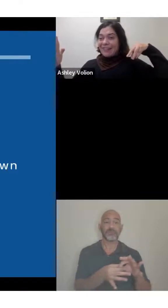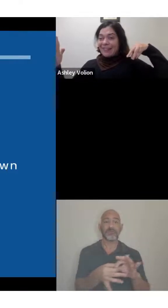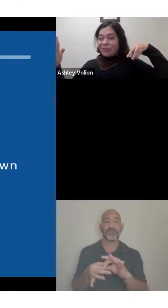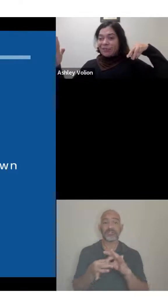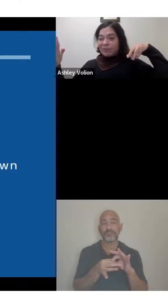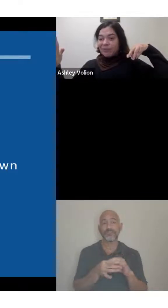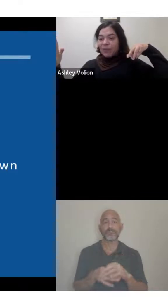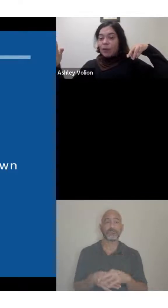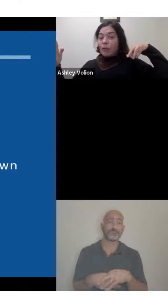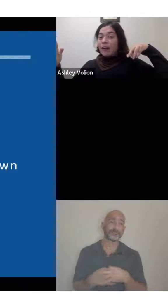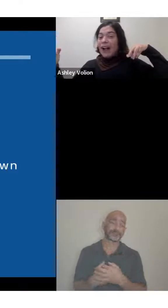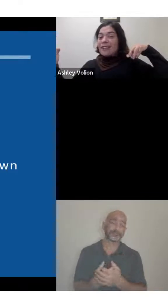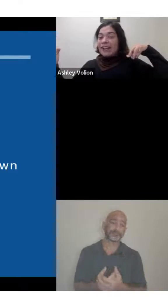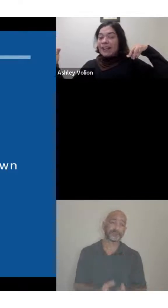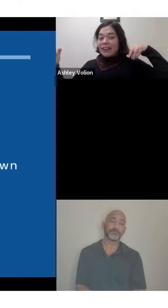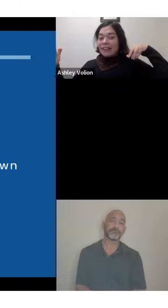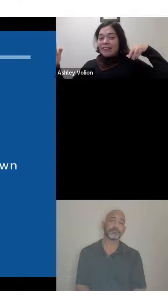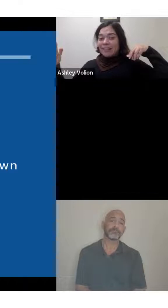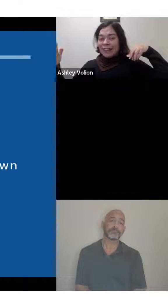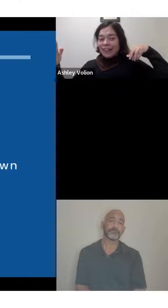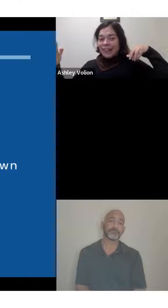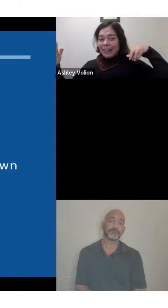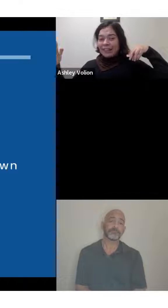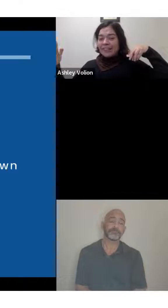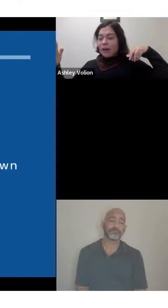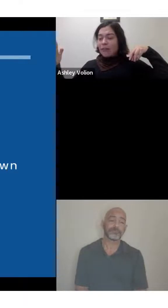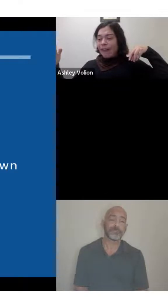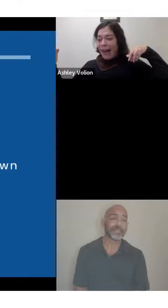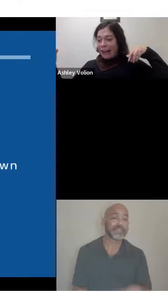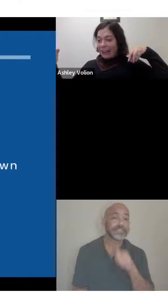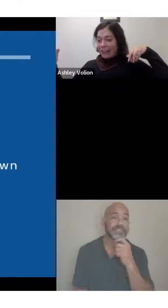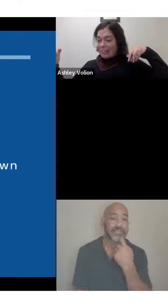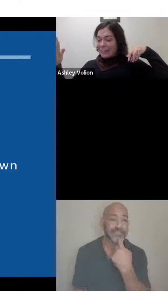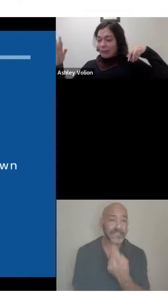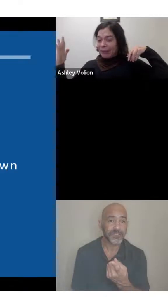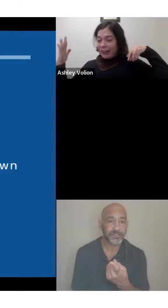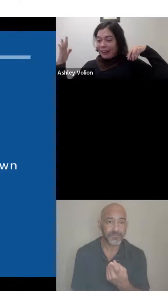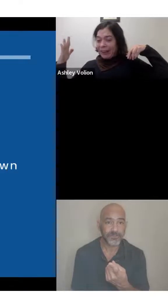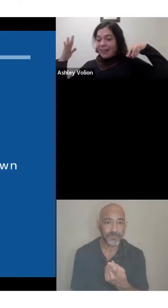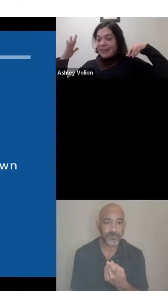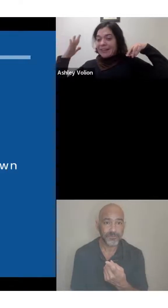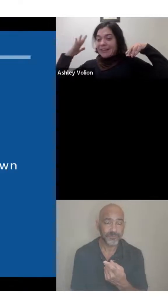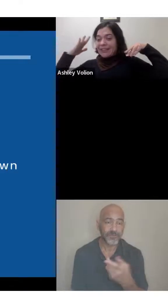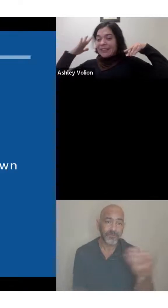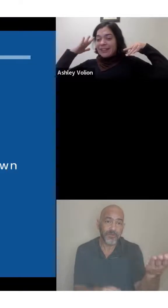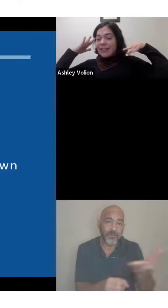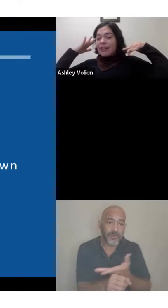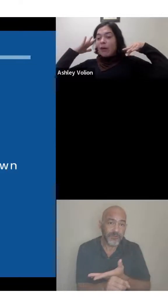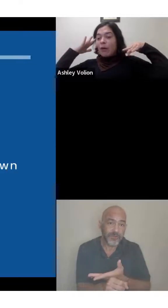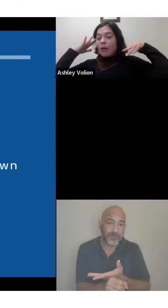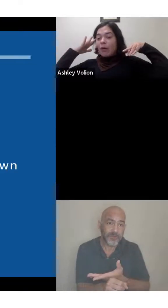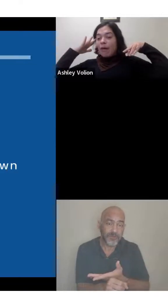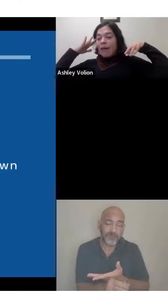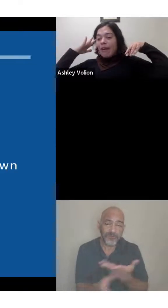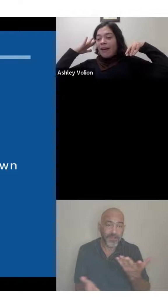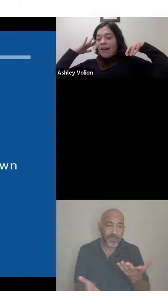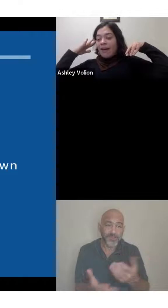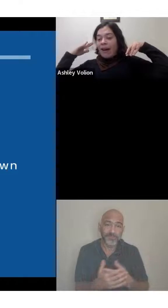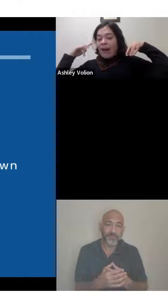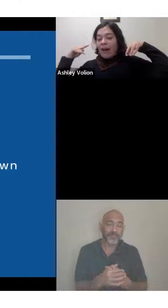So we're not telling you to get yourself fired or something. And, you know,